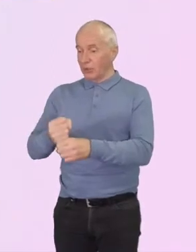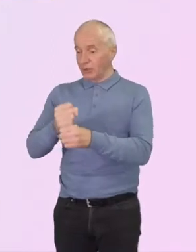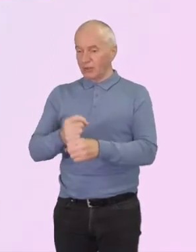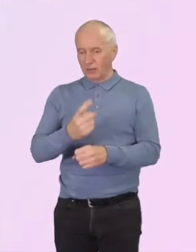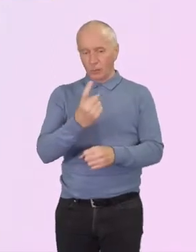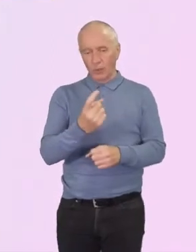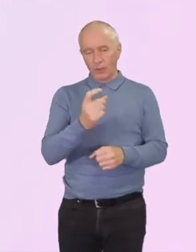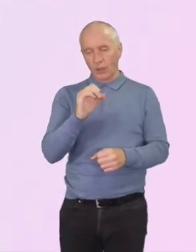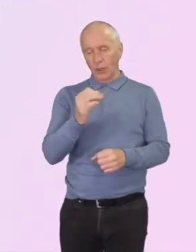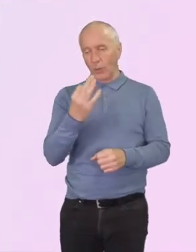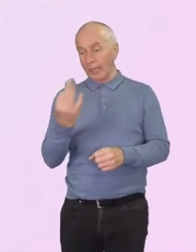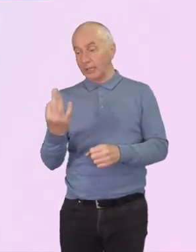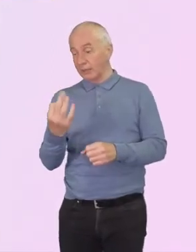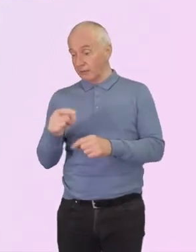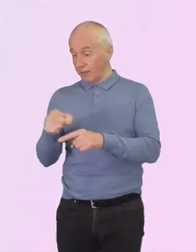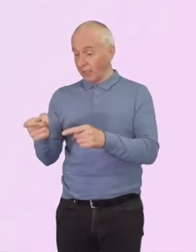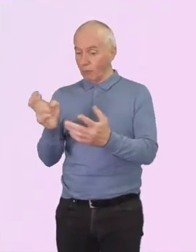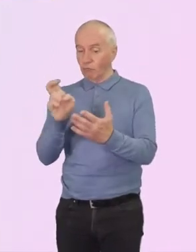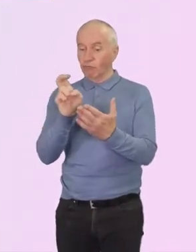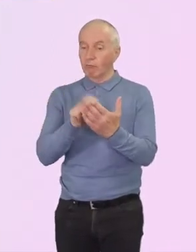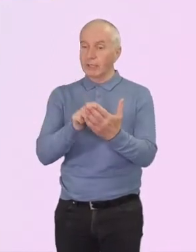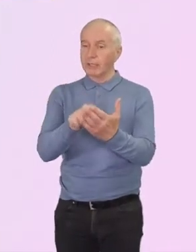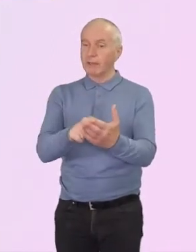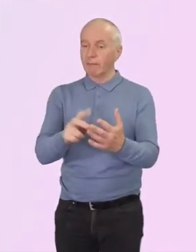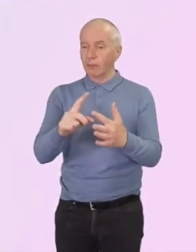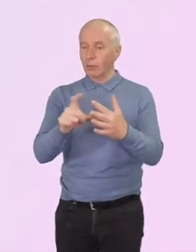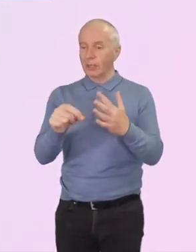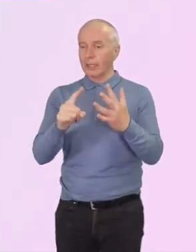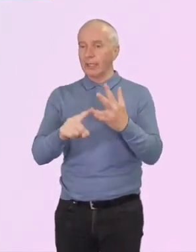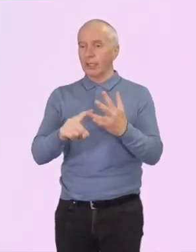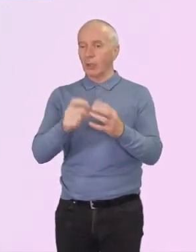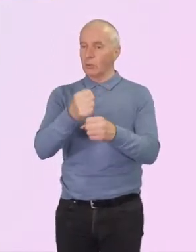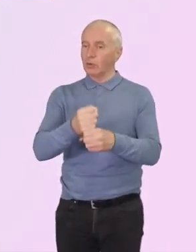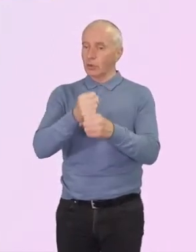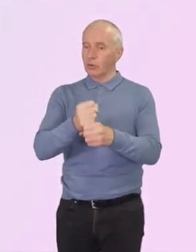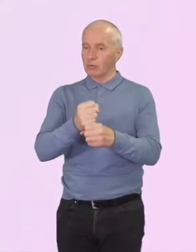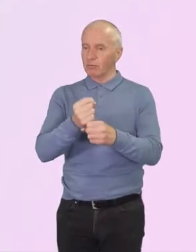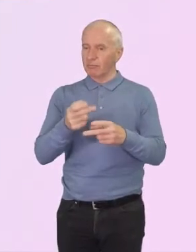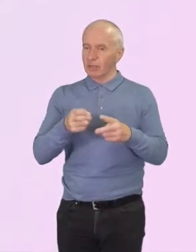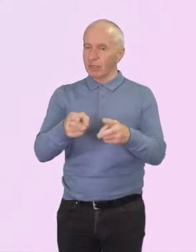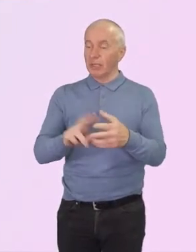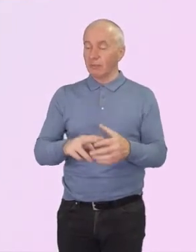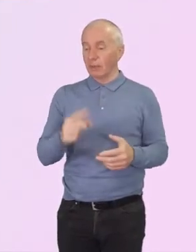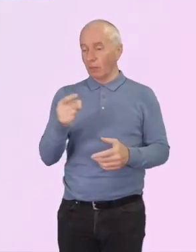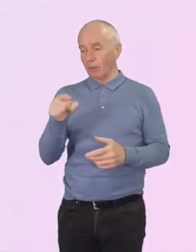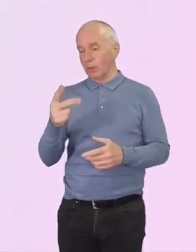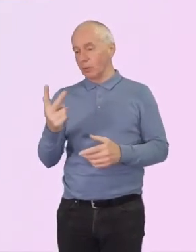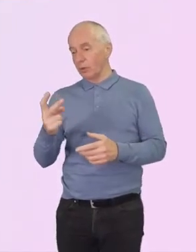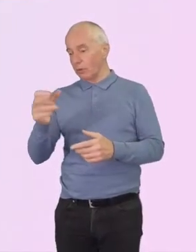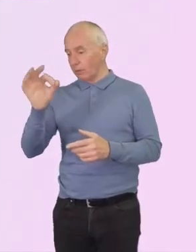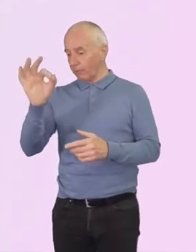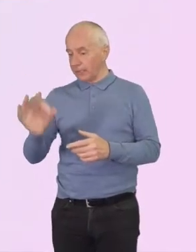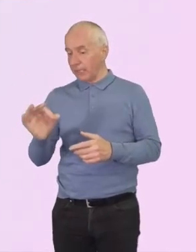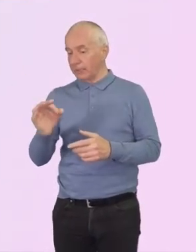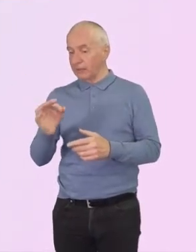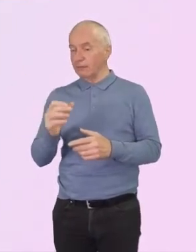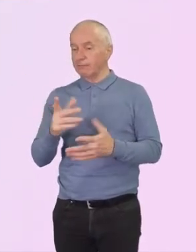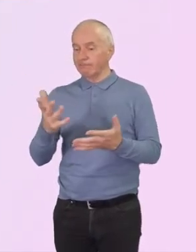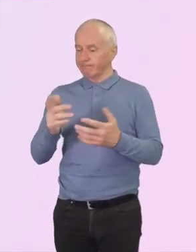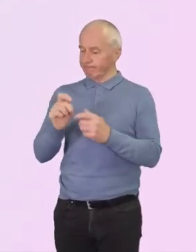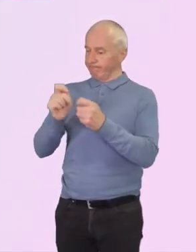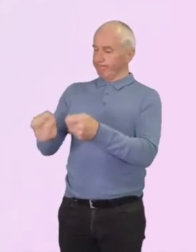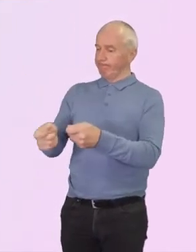registered for the eco church scheme and only 1.2% of Baptist churches have received an eco church award.